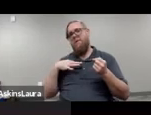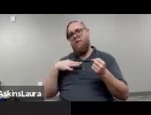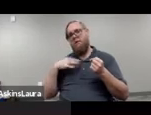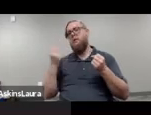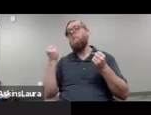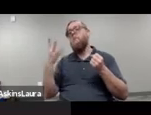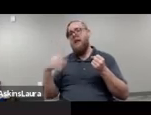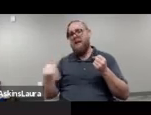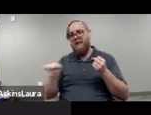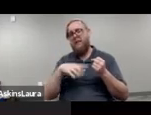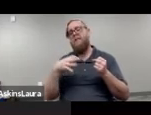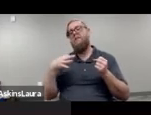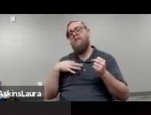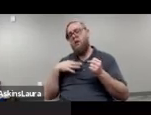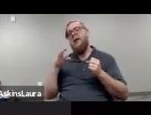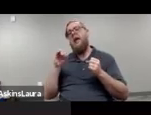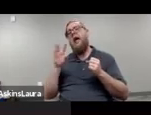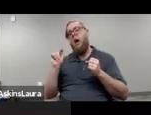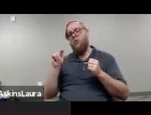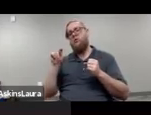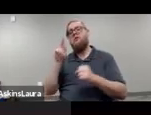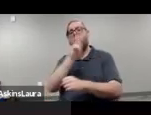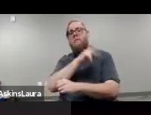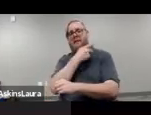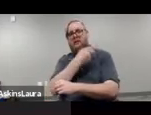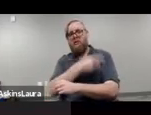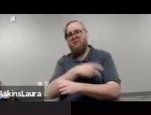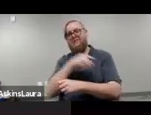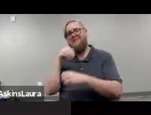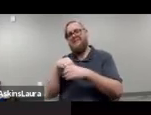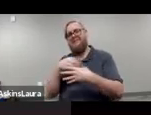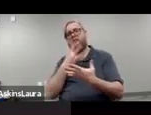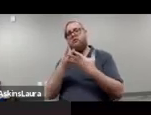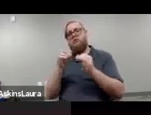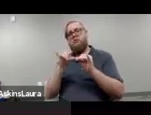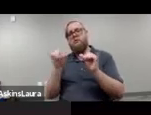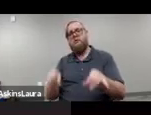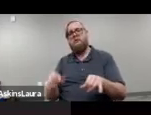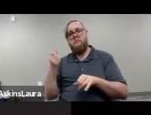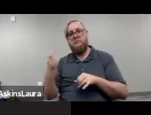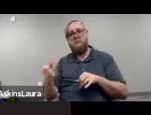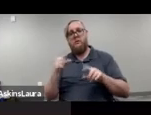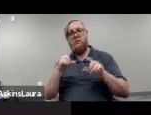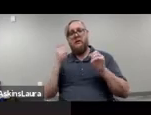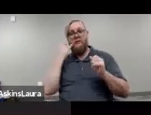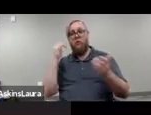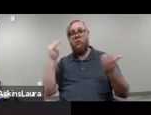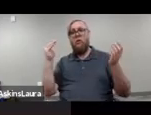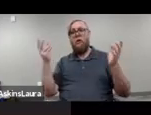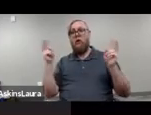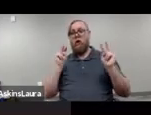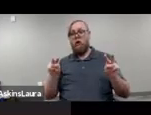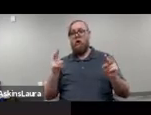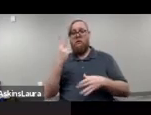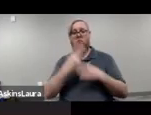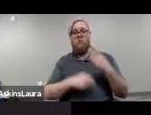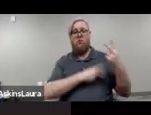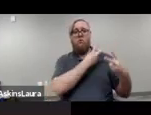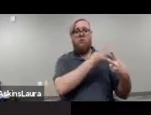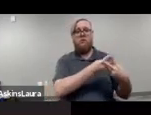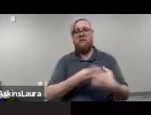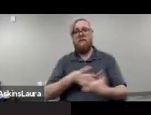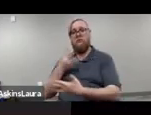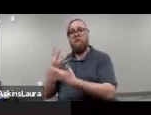of them on voluntary outpatient treatment services within the jail system themselves. So if you look at both the prison population and the jail